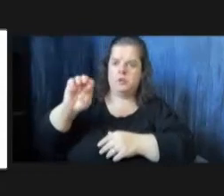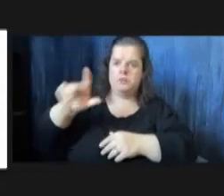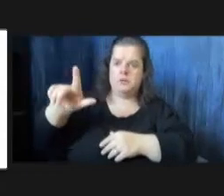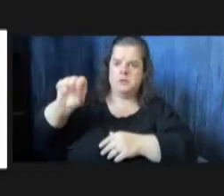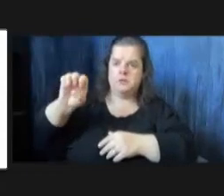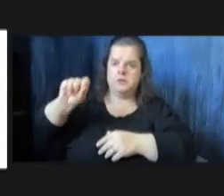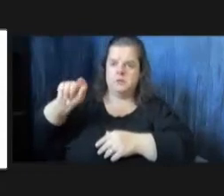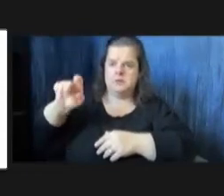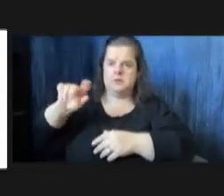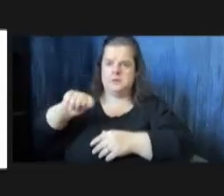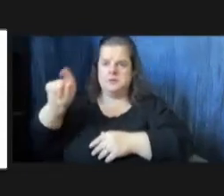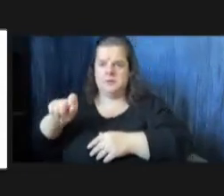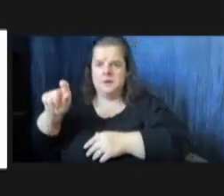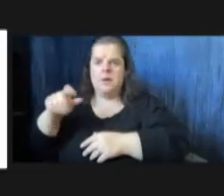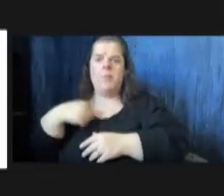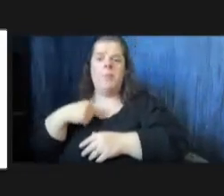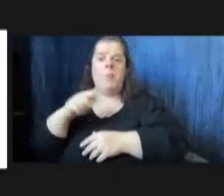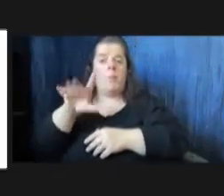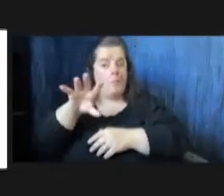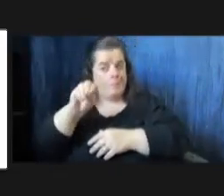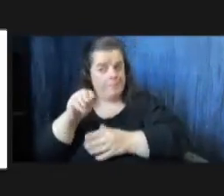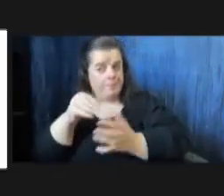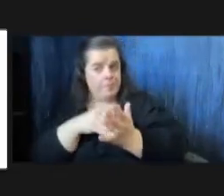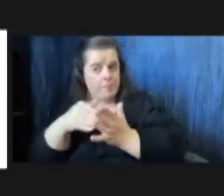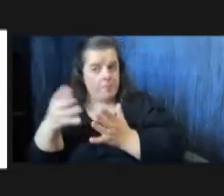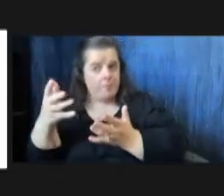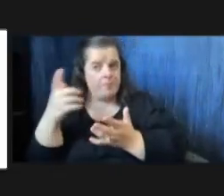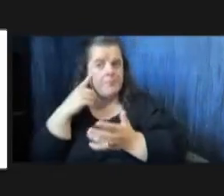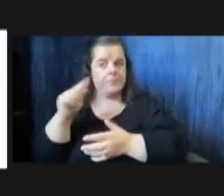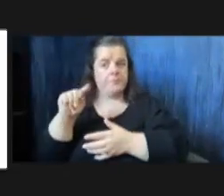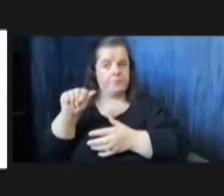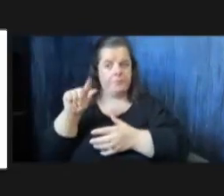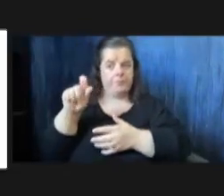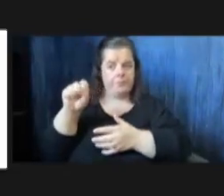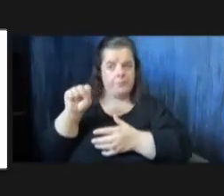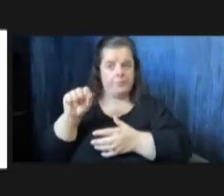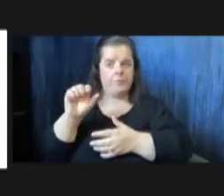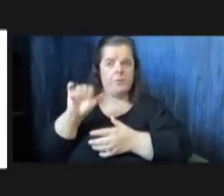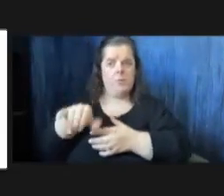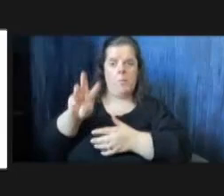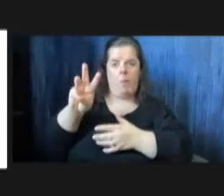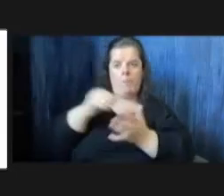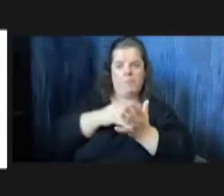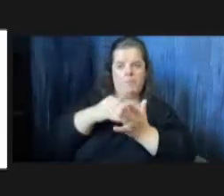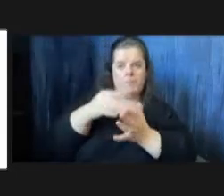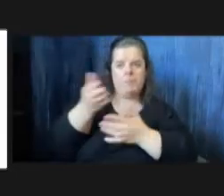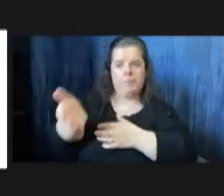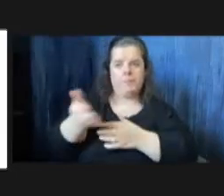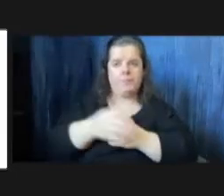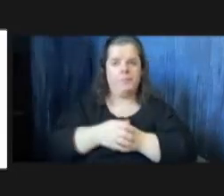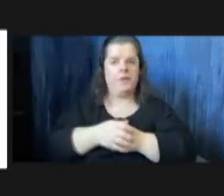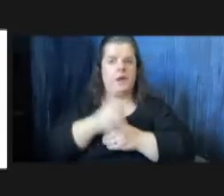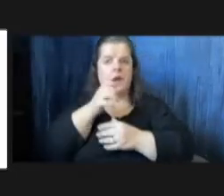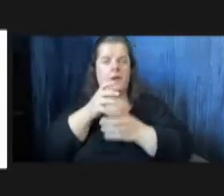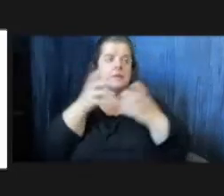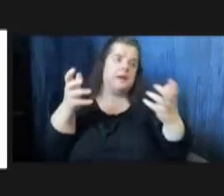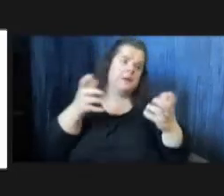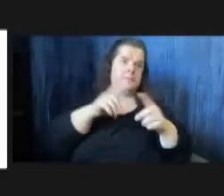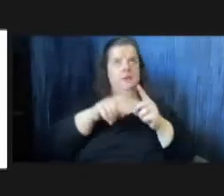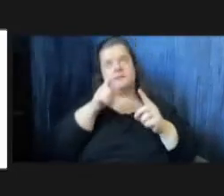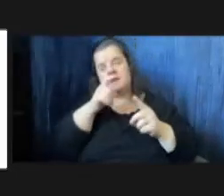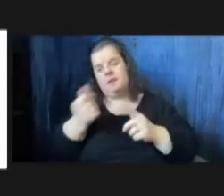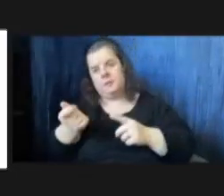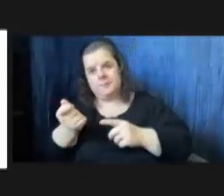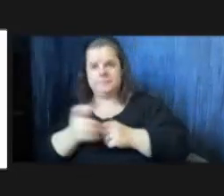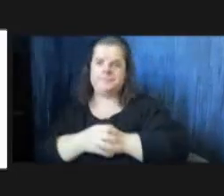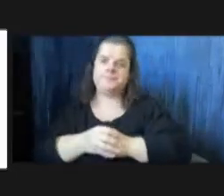mean we have 150 million in real estate taxes so that's six million dollars right there which like that's not a lot but it's not nothing right